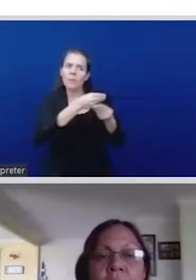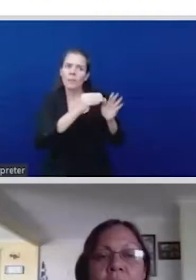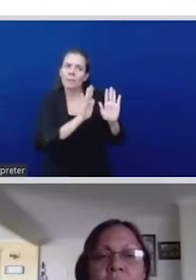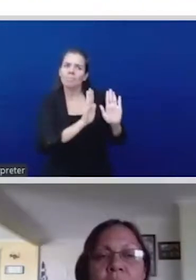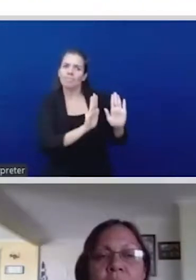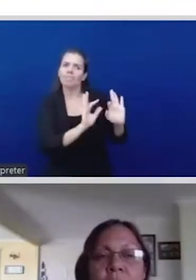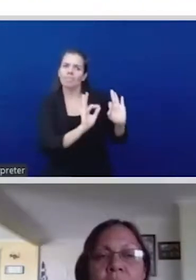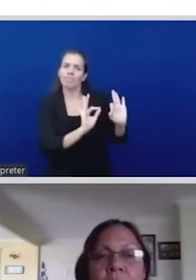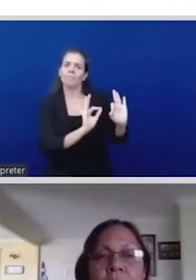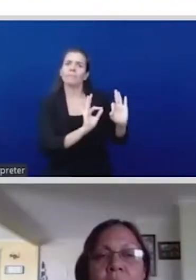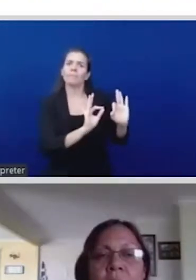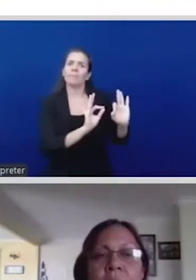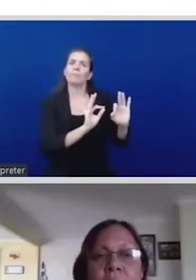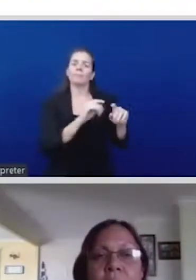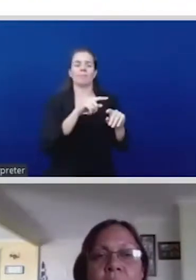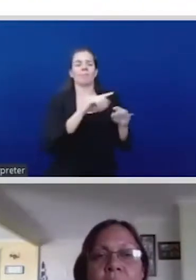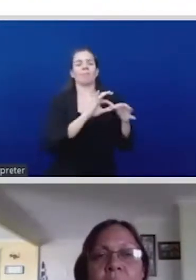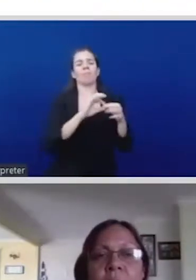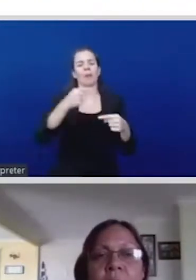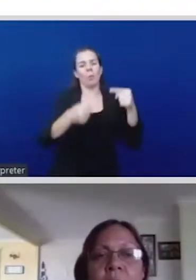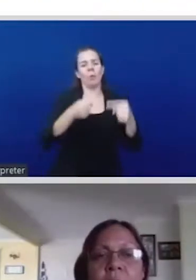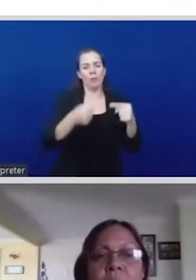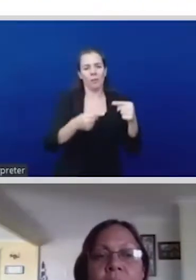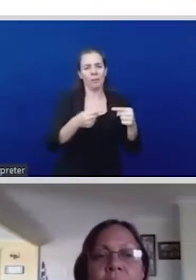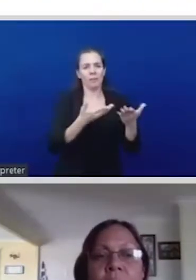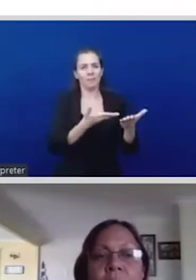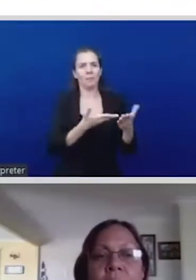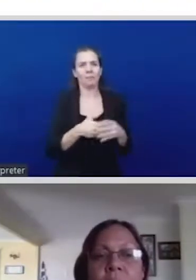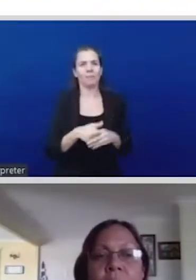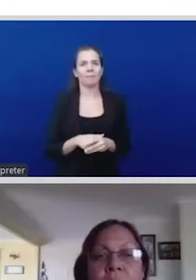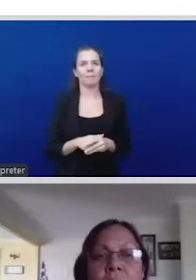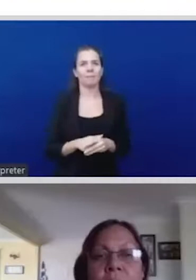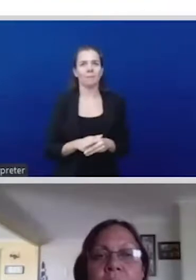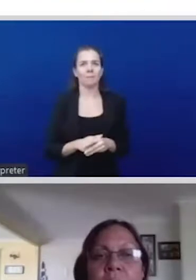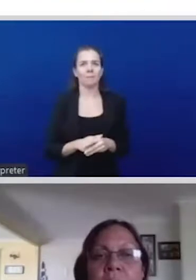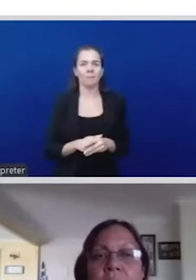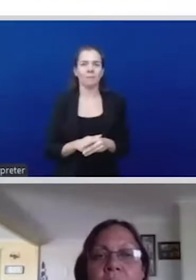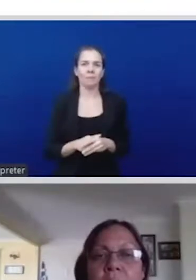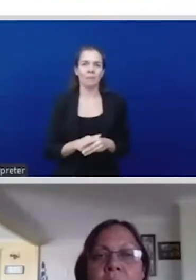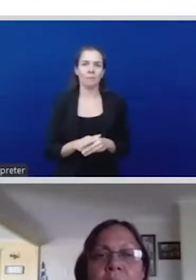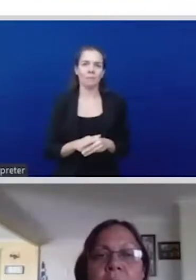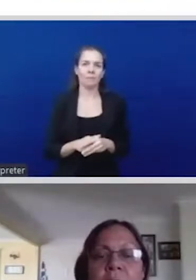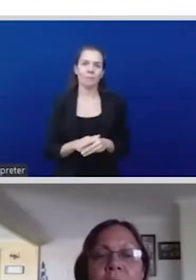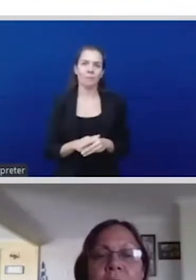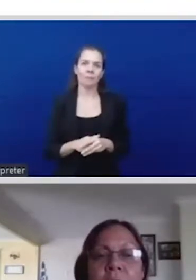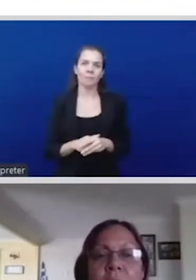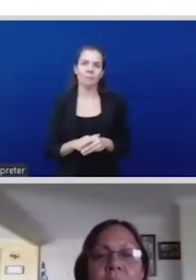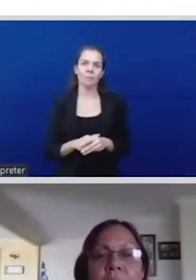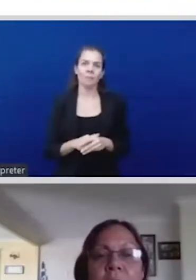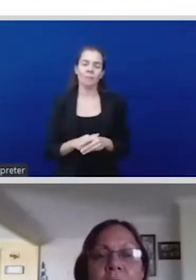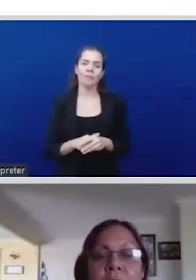It's also about the just transition in the response to the post COVID recovery.